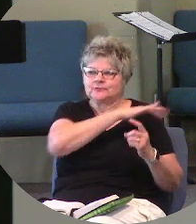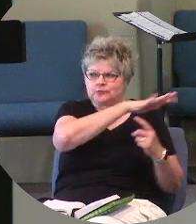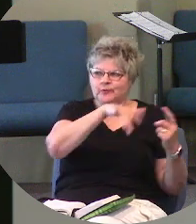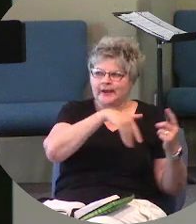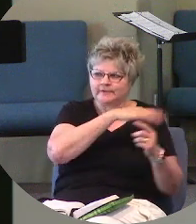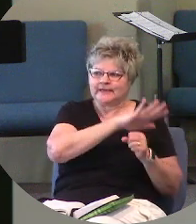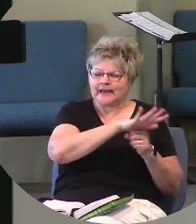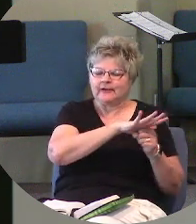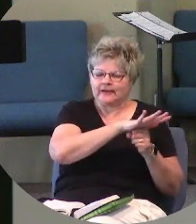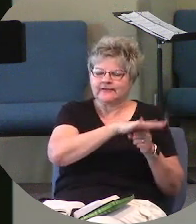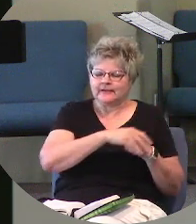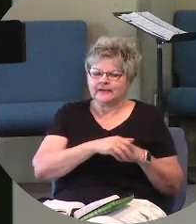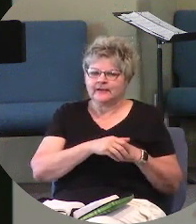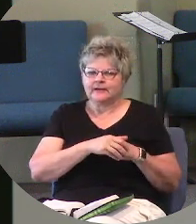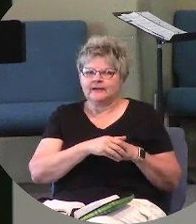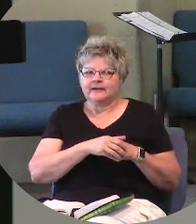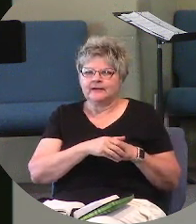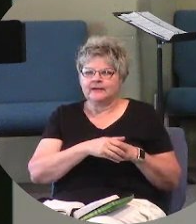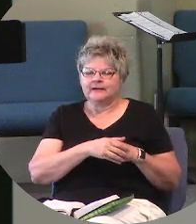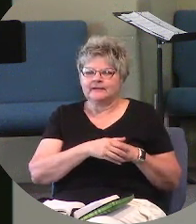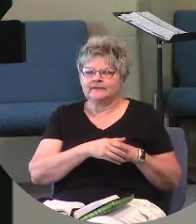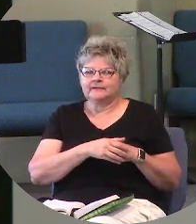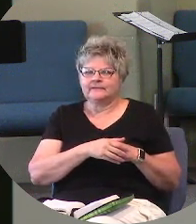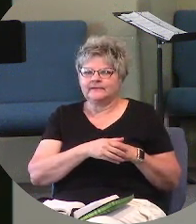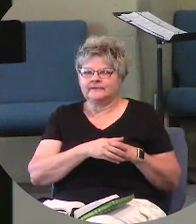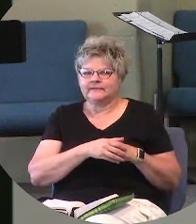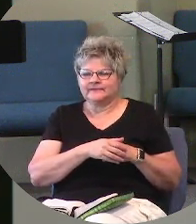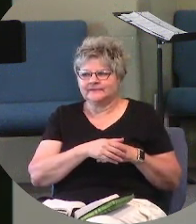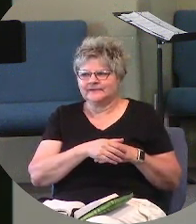got a hose full of God.